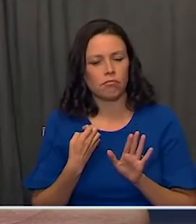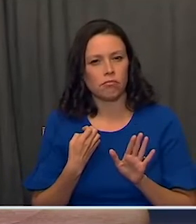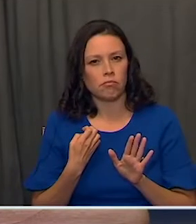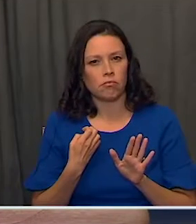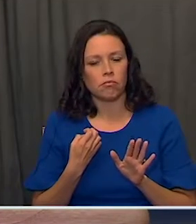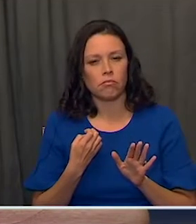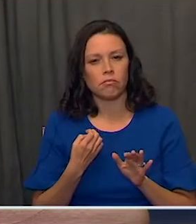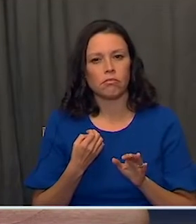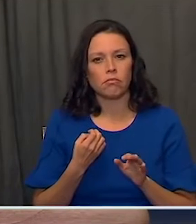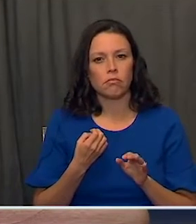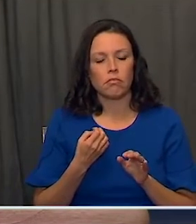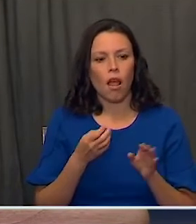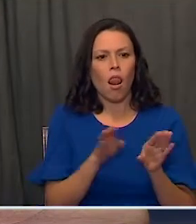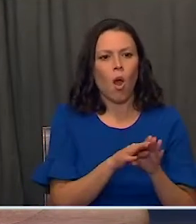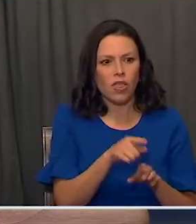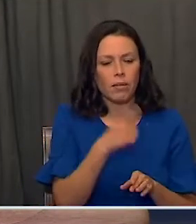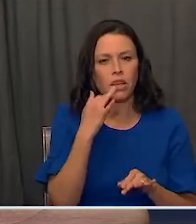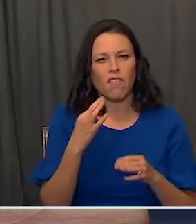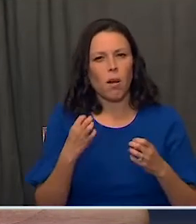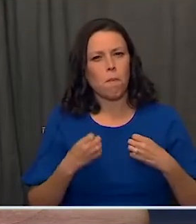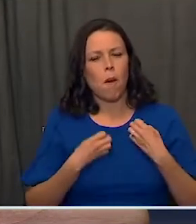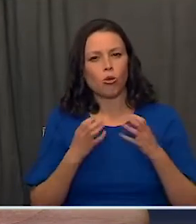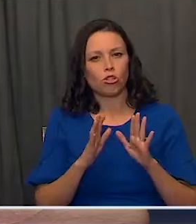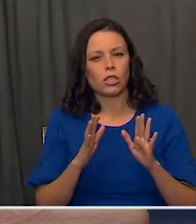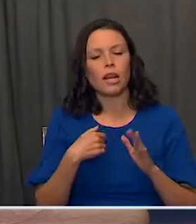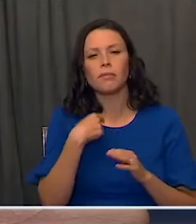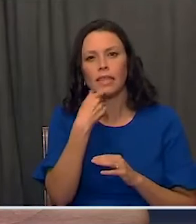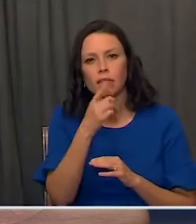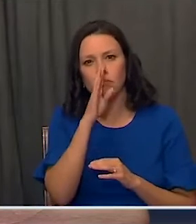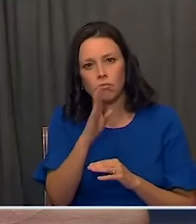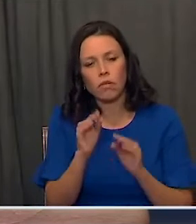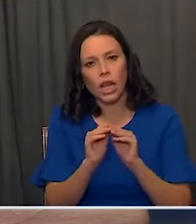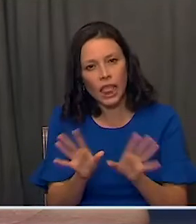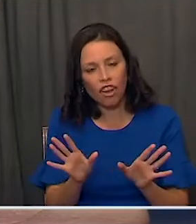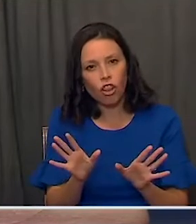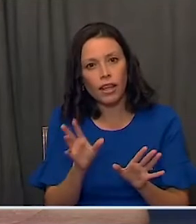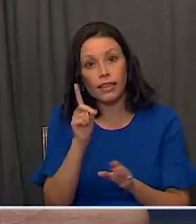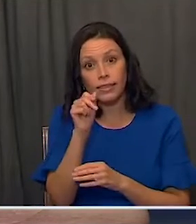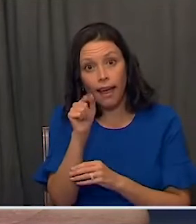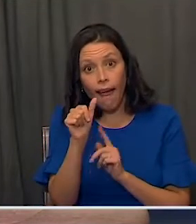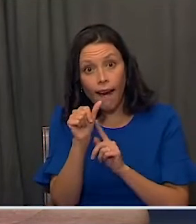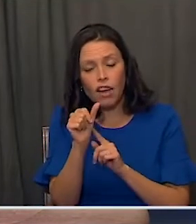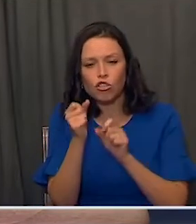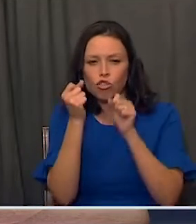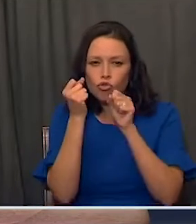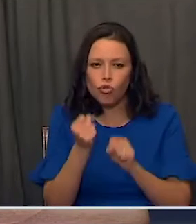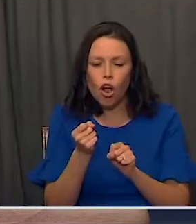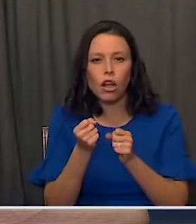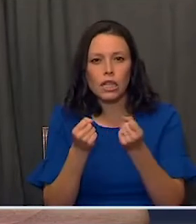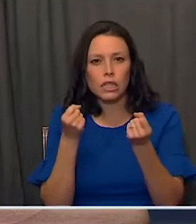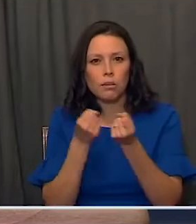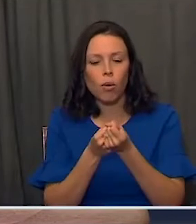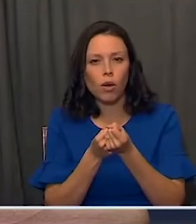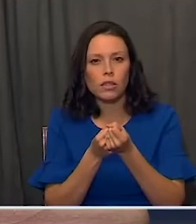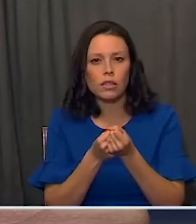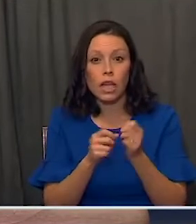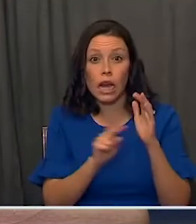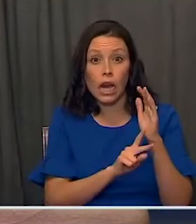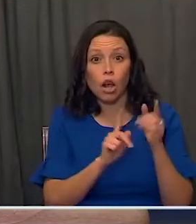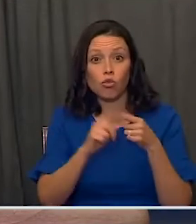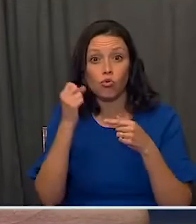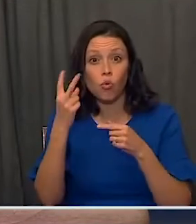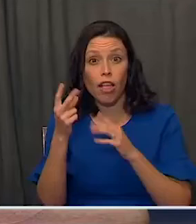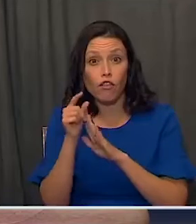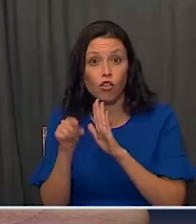and what not to close. And I'm here to say clearly the data strongly supports that K through